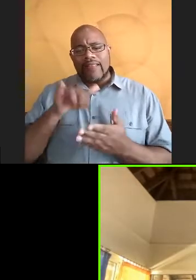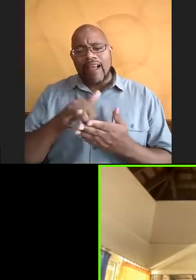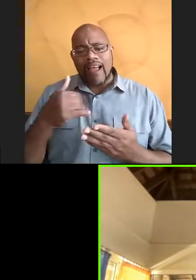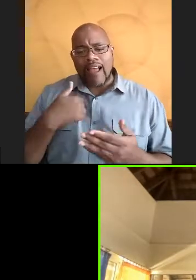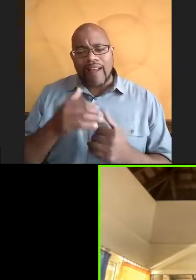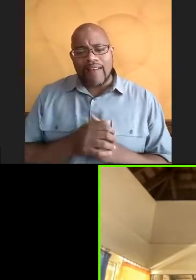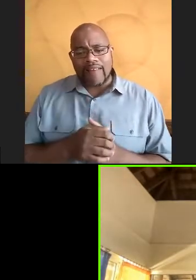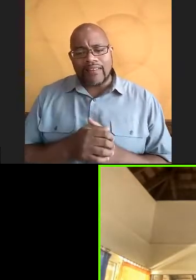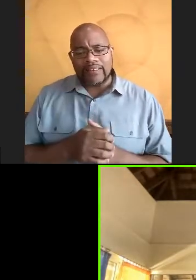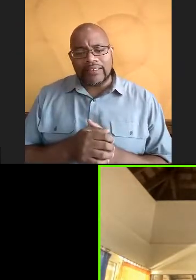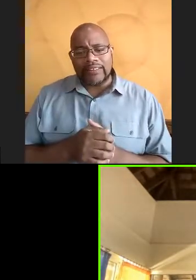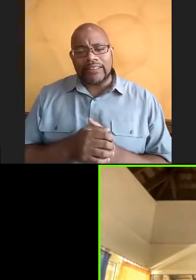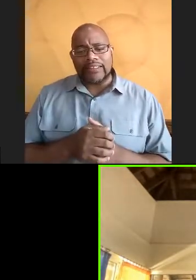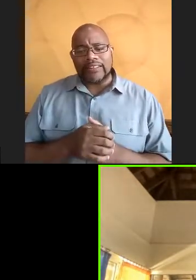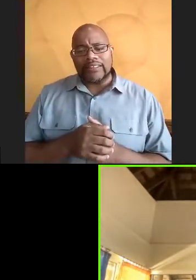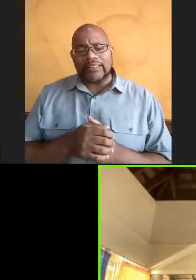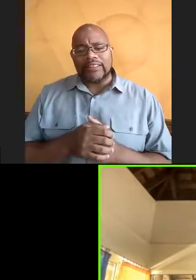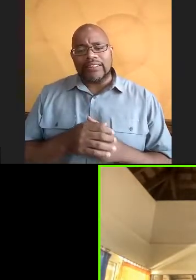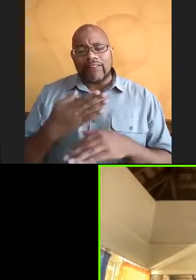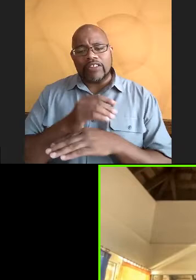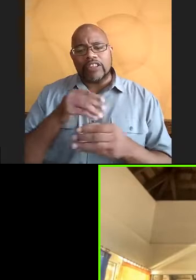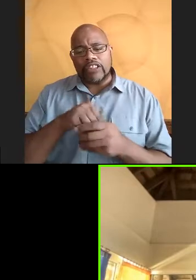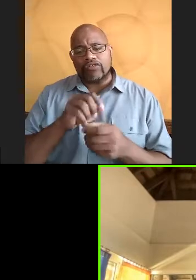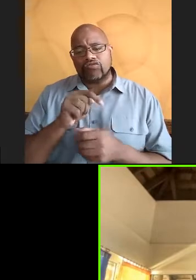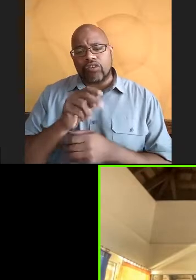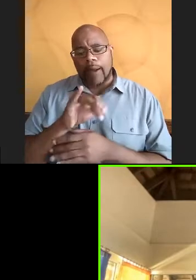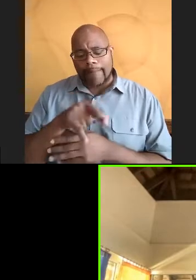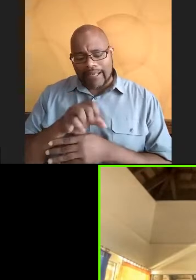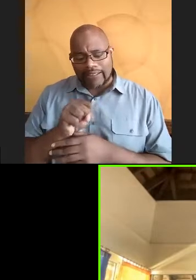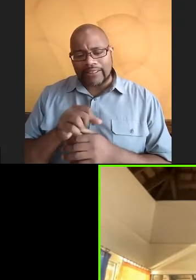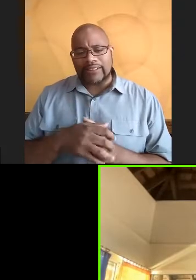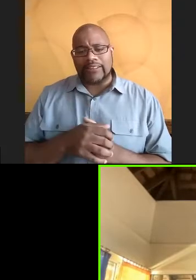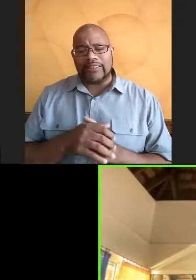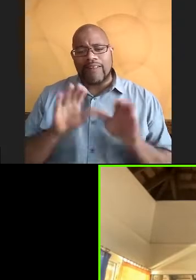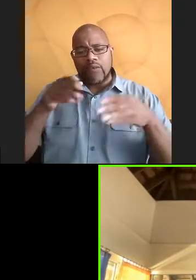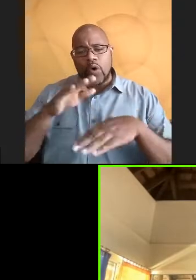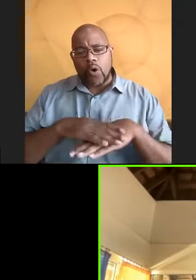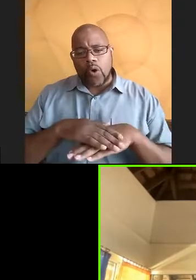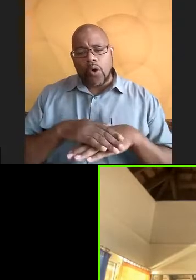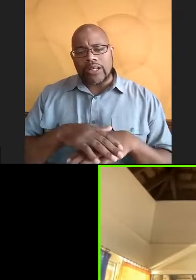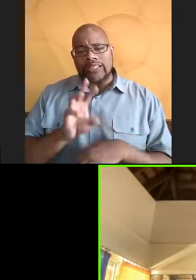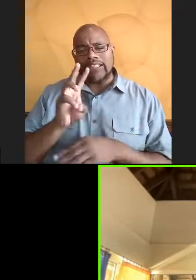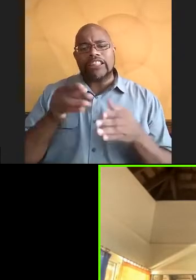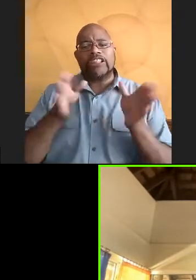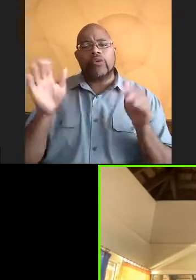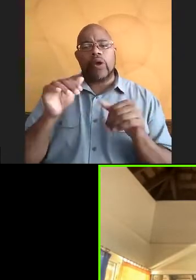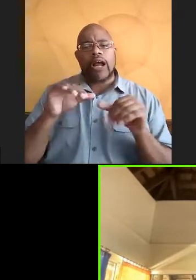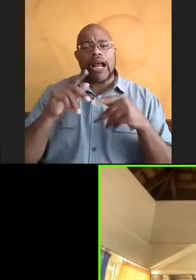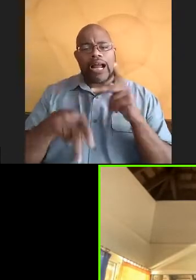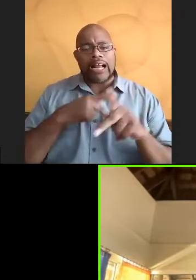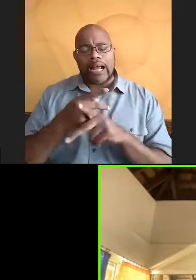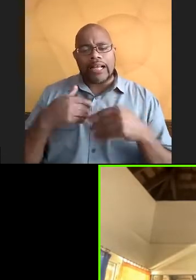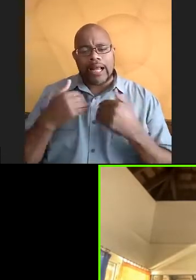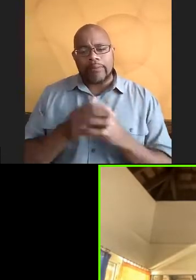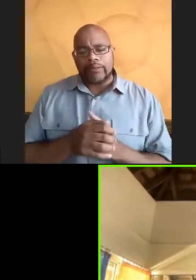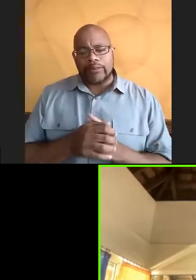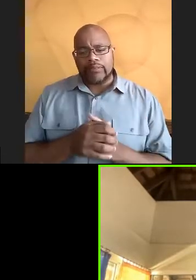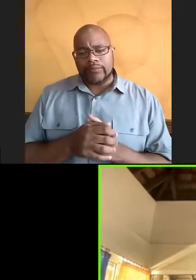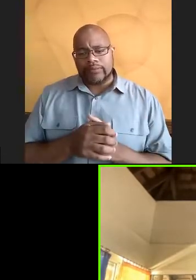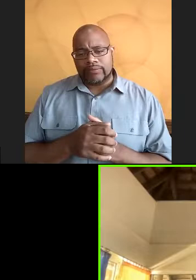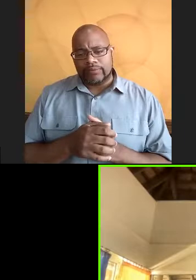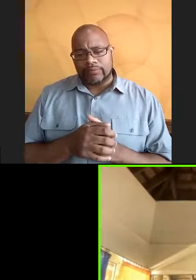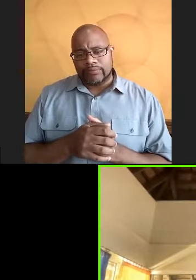herbivorous fish in the tropics. We're just kind of focusing on six general species, some parrotfish and some surgeon fish.